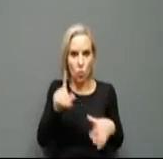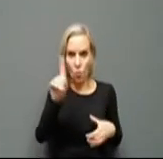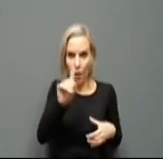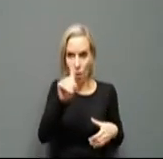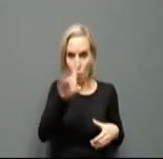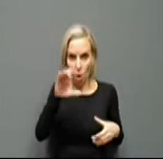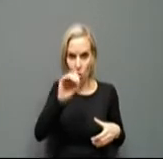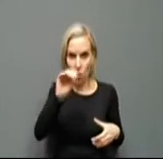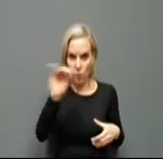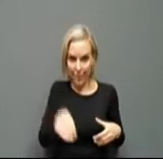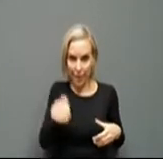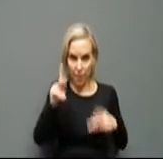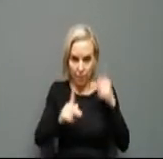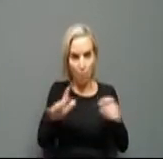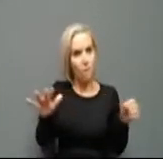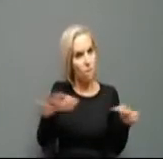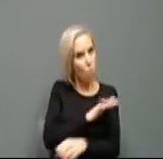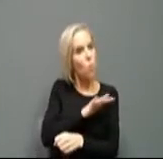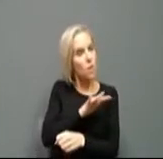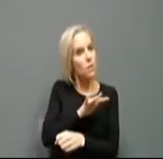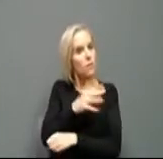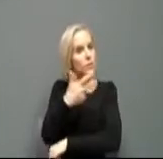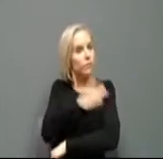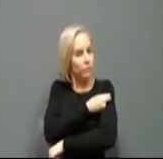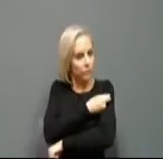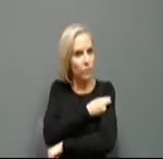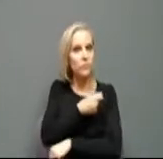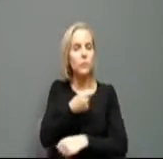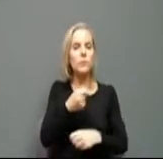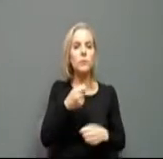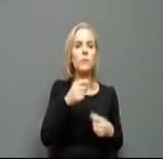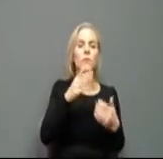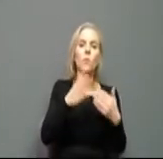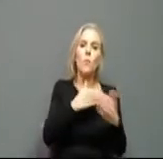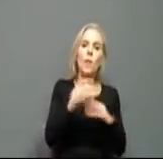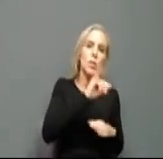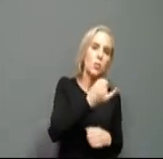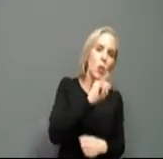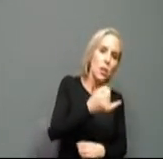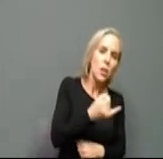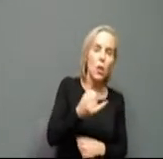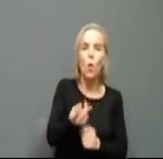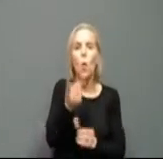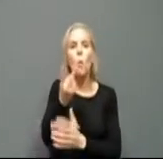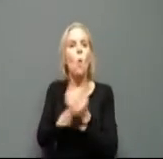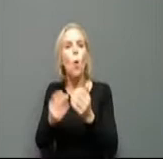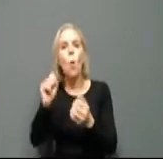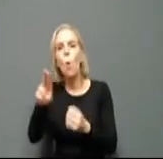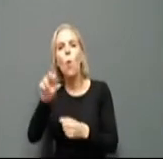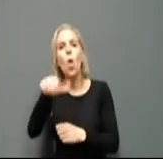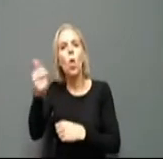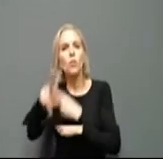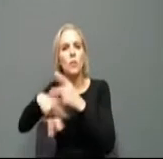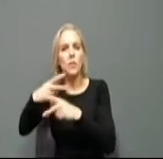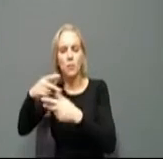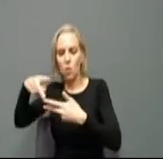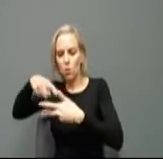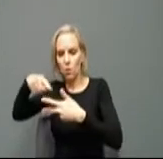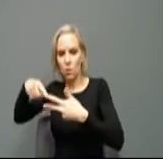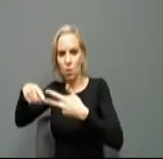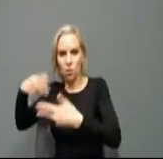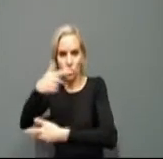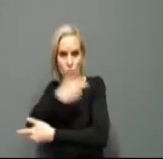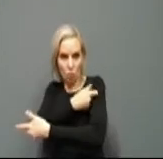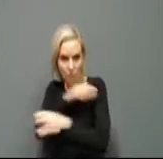are fully vaccinated, meaning they've gotten either Johnson and Johnson or both shots of the others in two weeks. The mask mandate will no